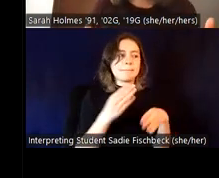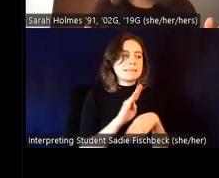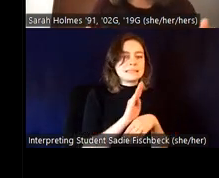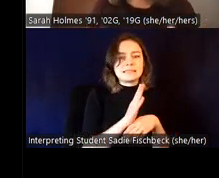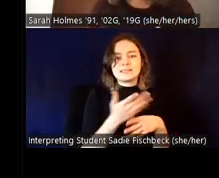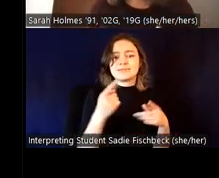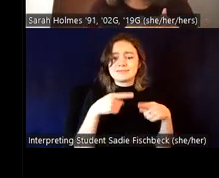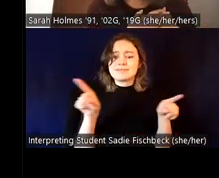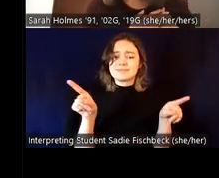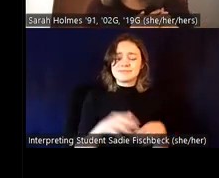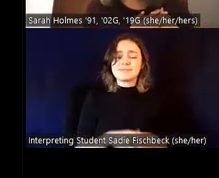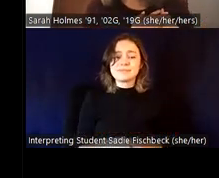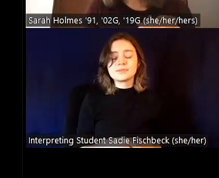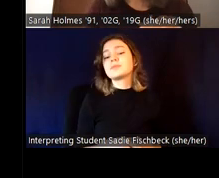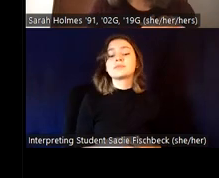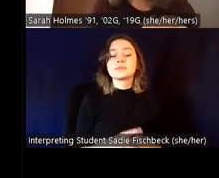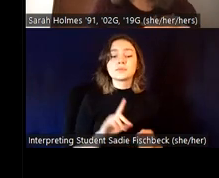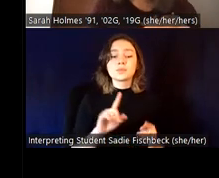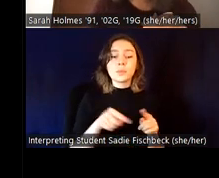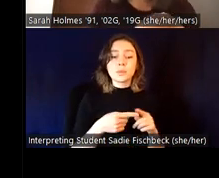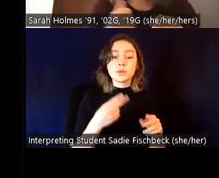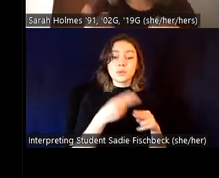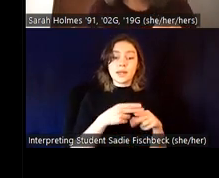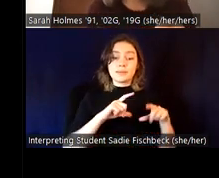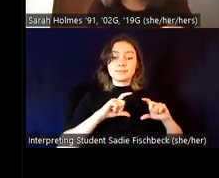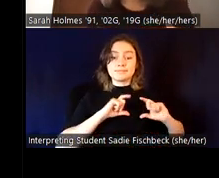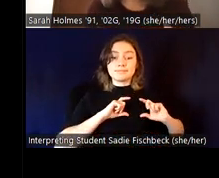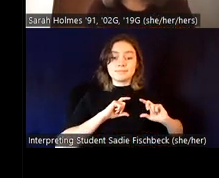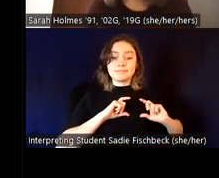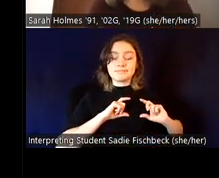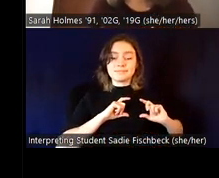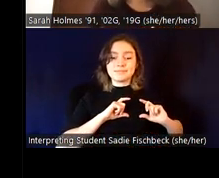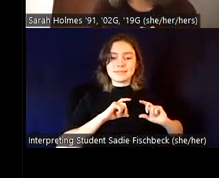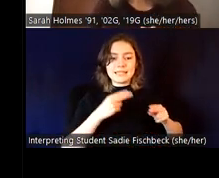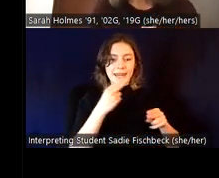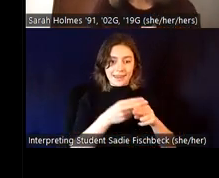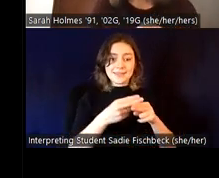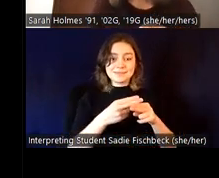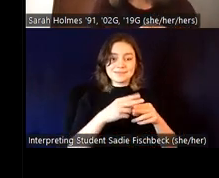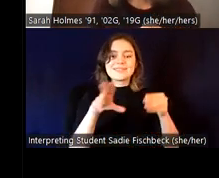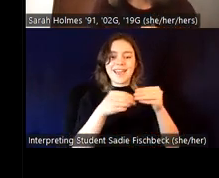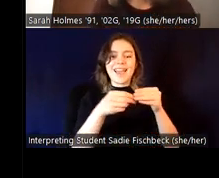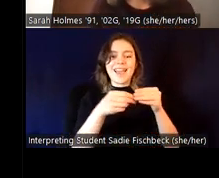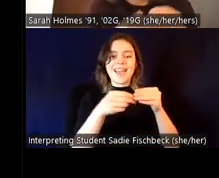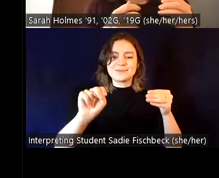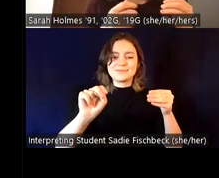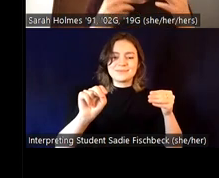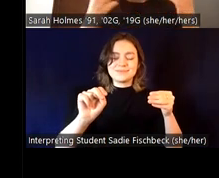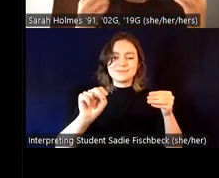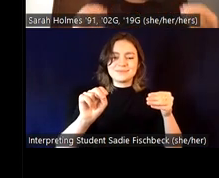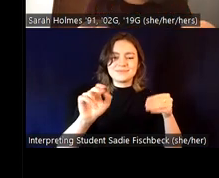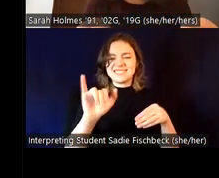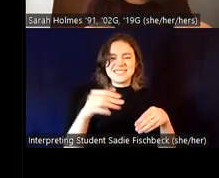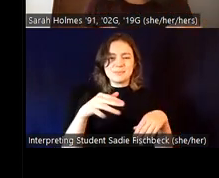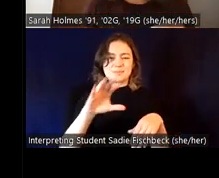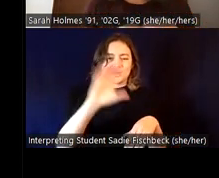name tags, encourage people to put their pronouns on their name tags, the same with our Zoom names, et cetera. Um, if we are doing